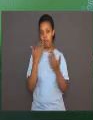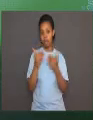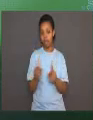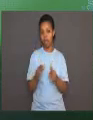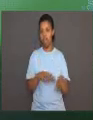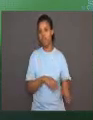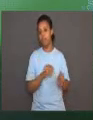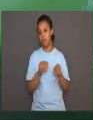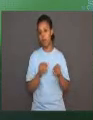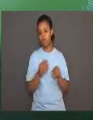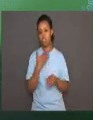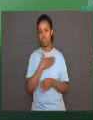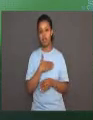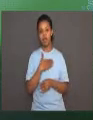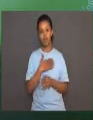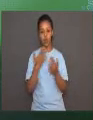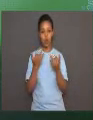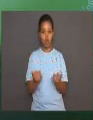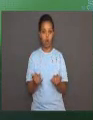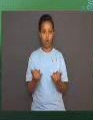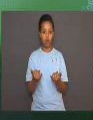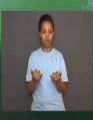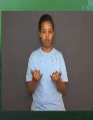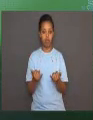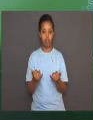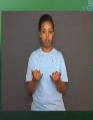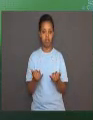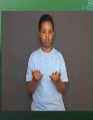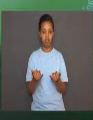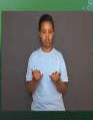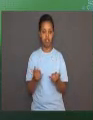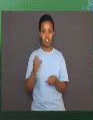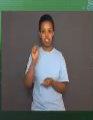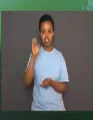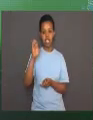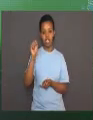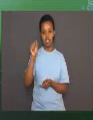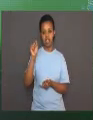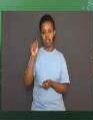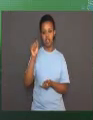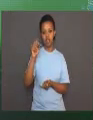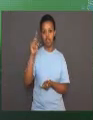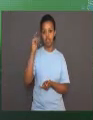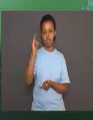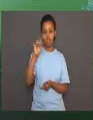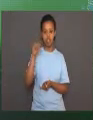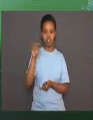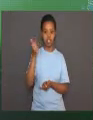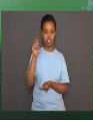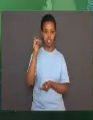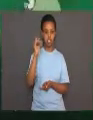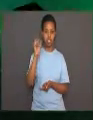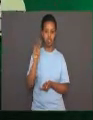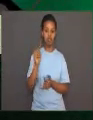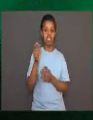students, please write out the definition of sensitization. You may begin now.